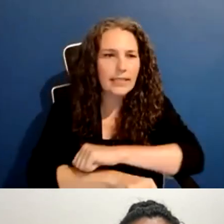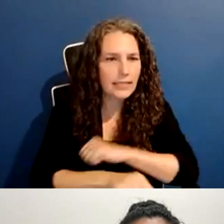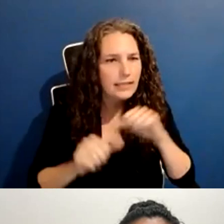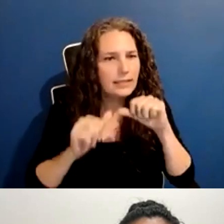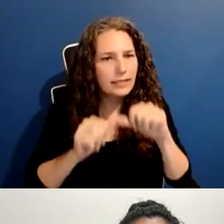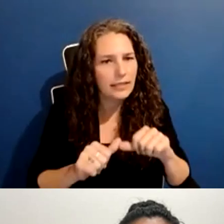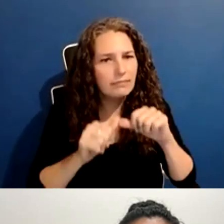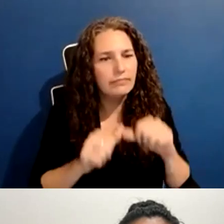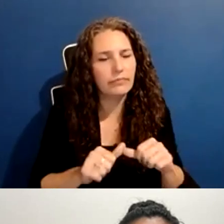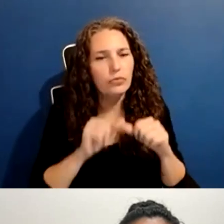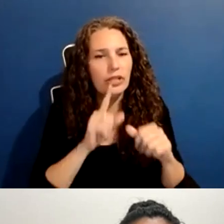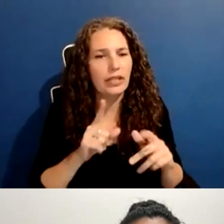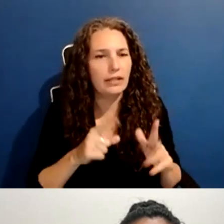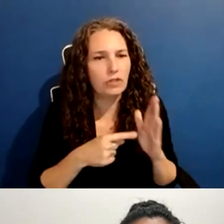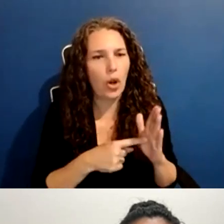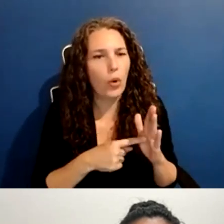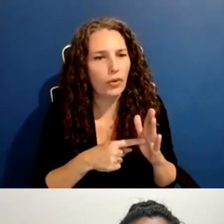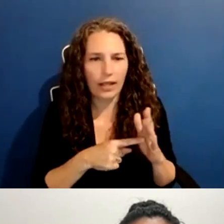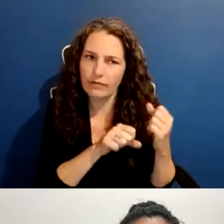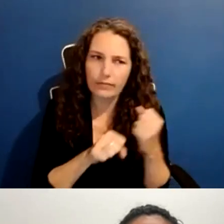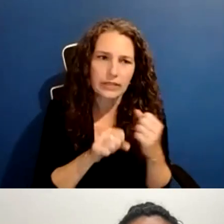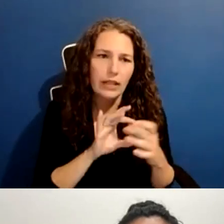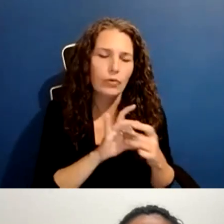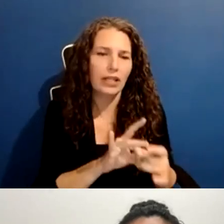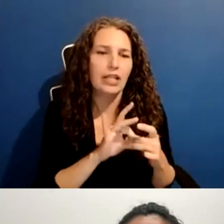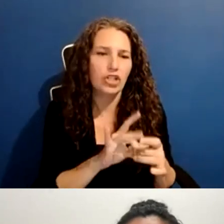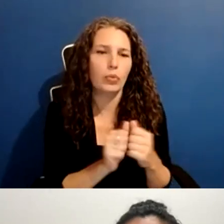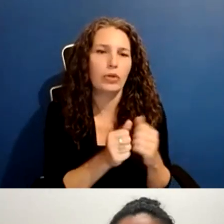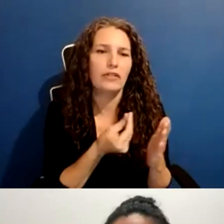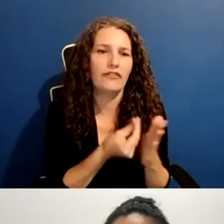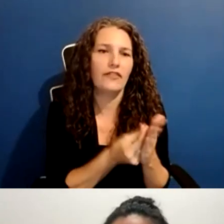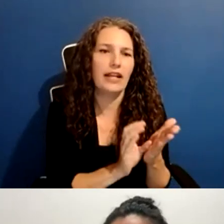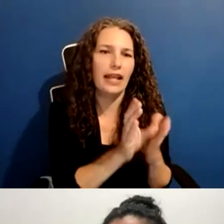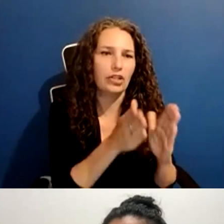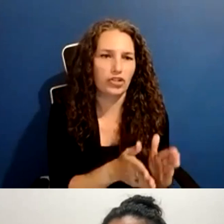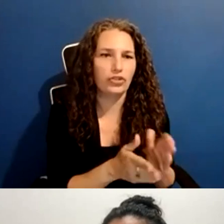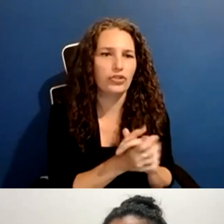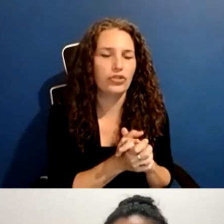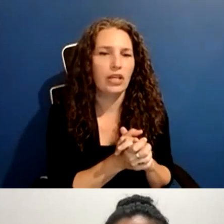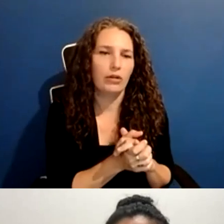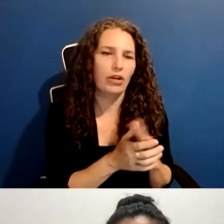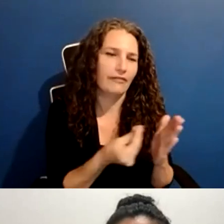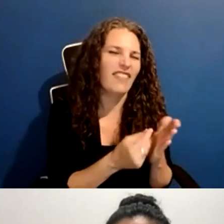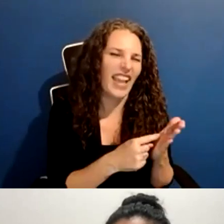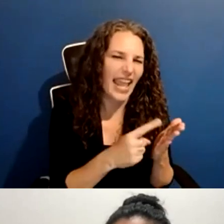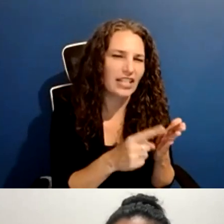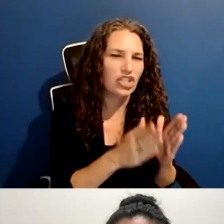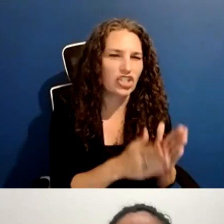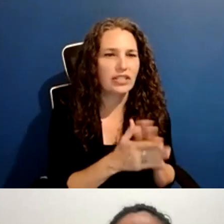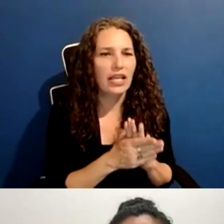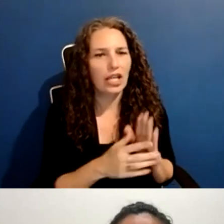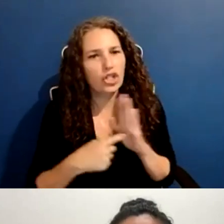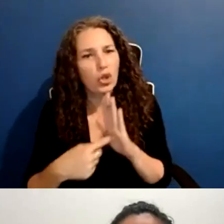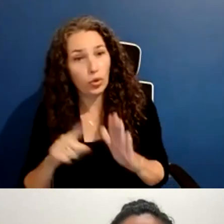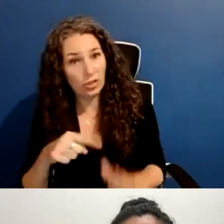helps make a case that you're very serious about your project and that you will continue to work on it with or without our support.